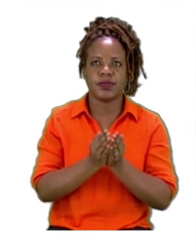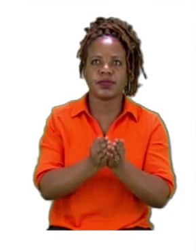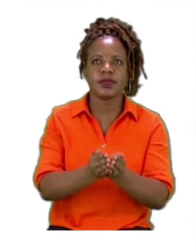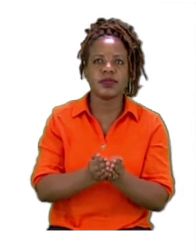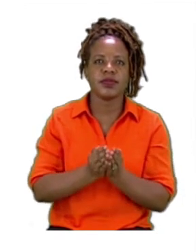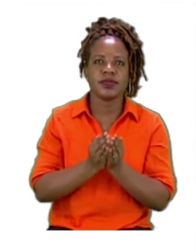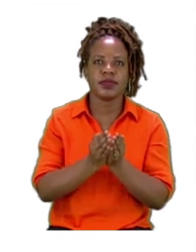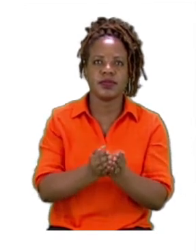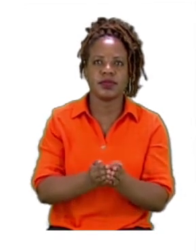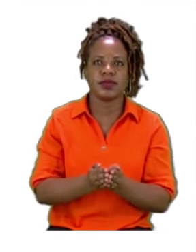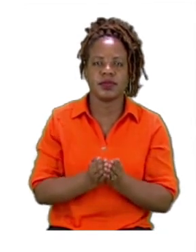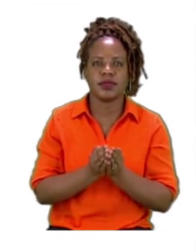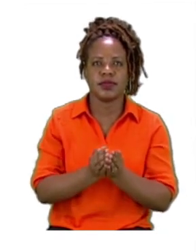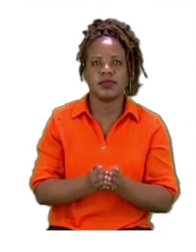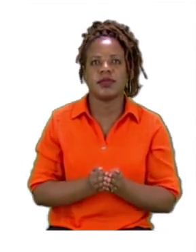boat,